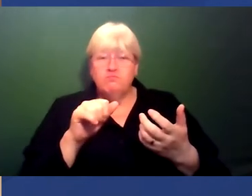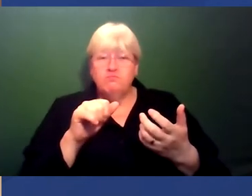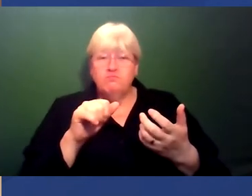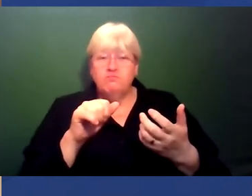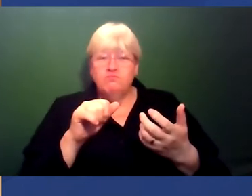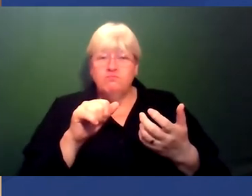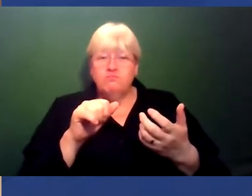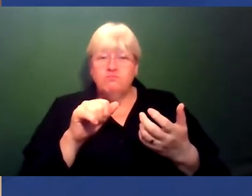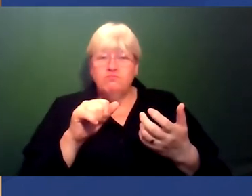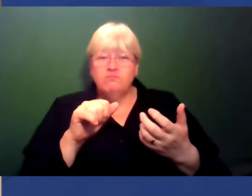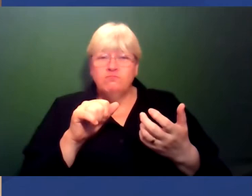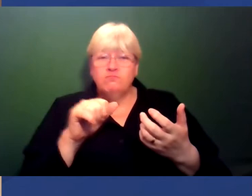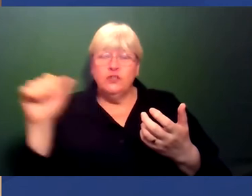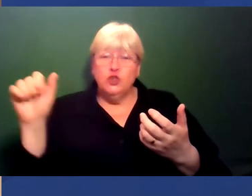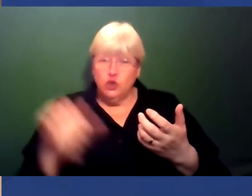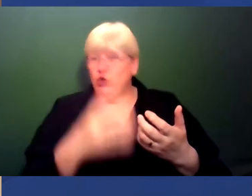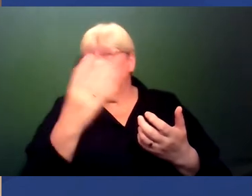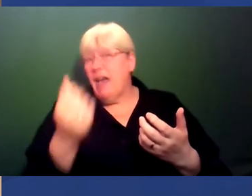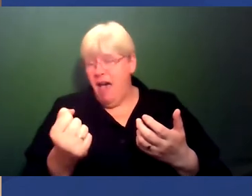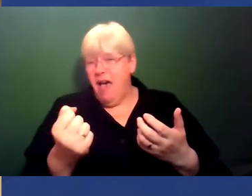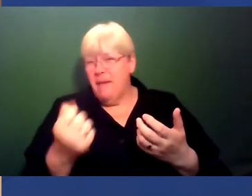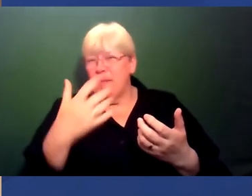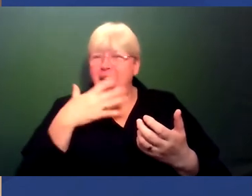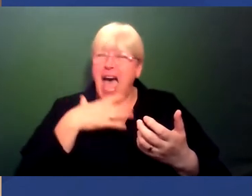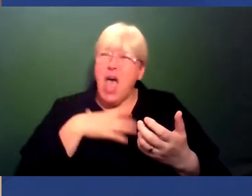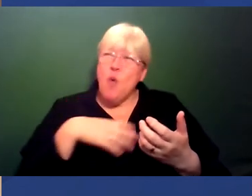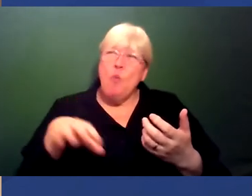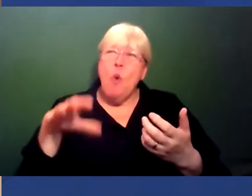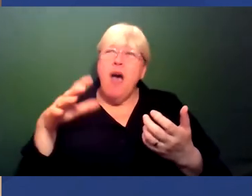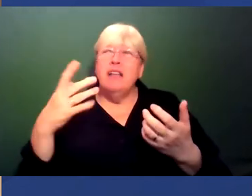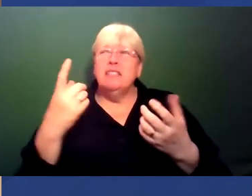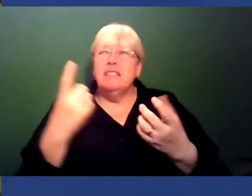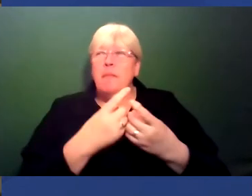Yeah, I think, and I think we should have them. I just want something to happen when we've done the analysis.